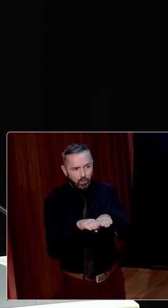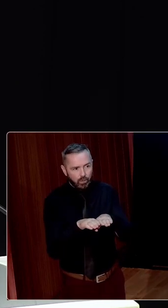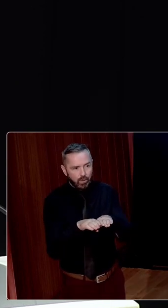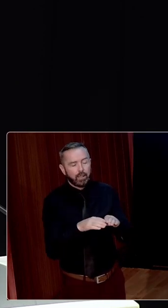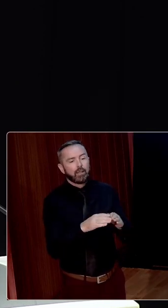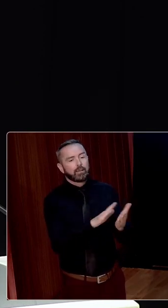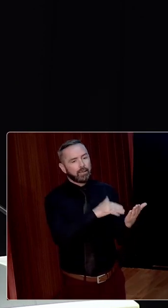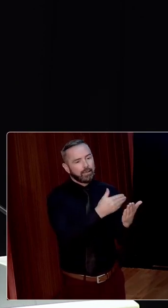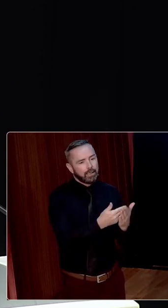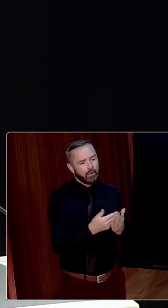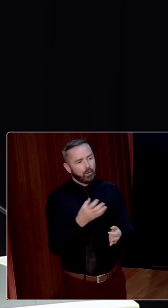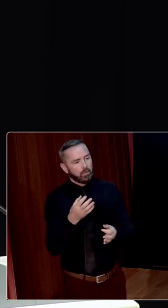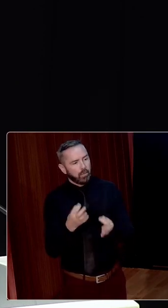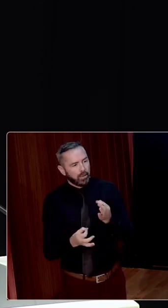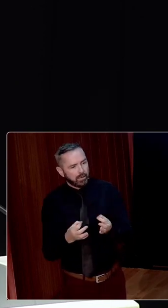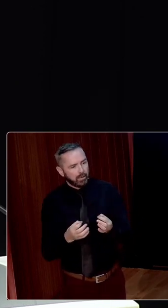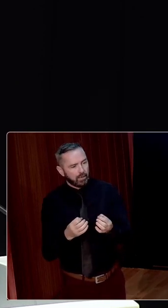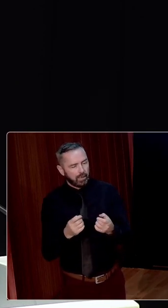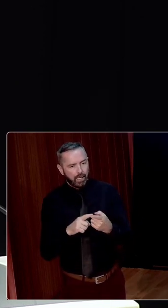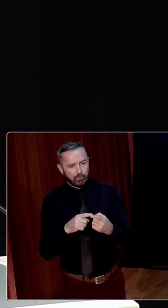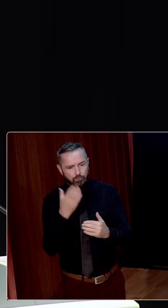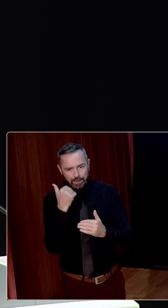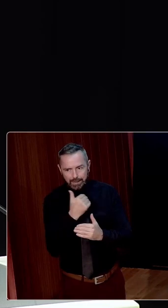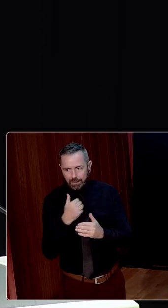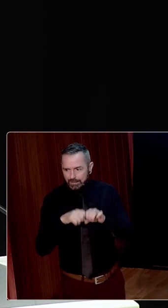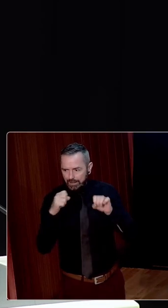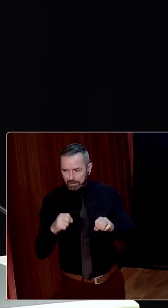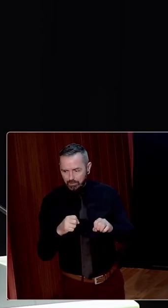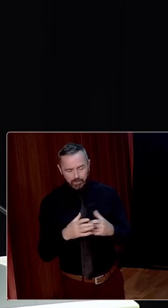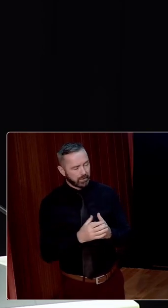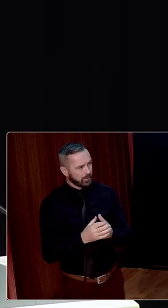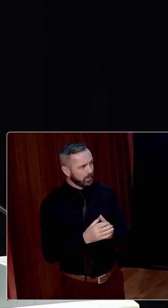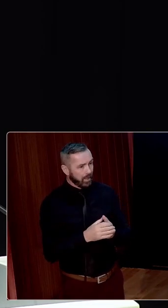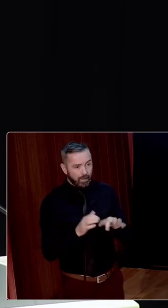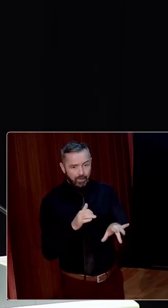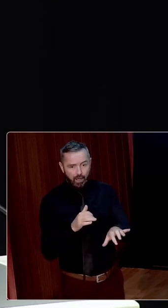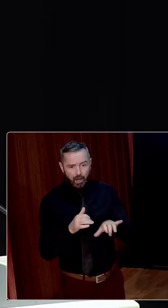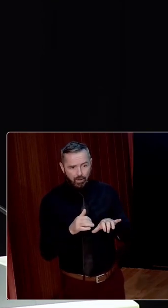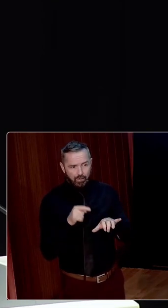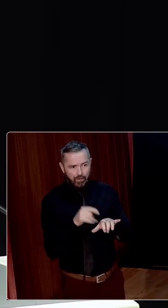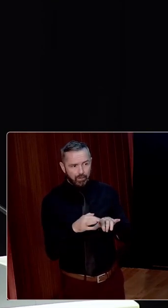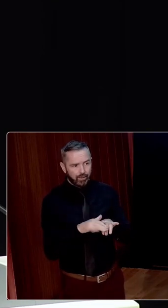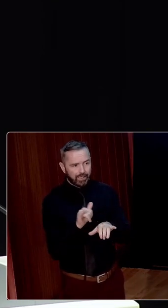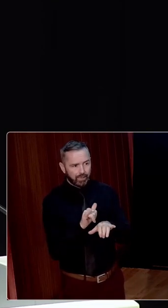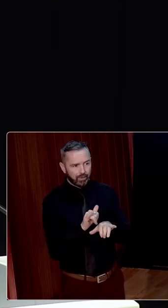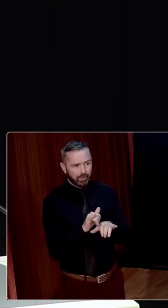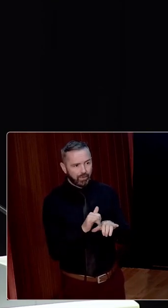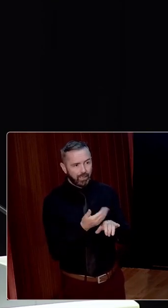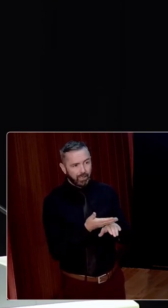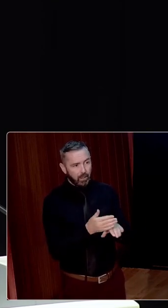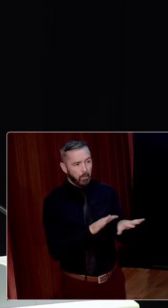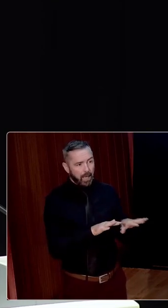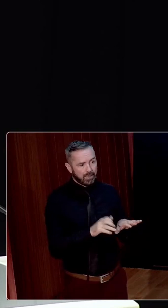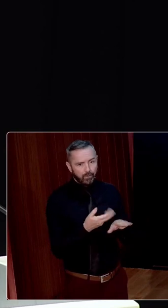and religious systems, which policed and reinforced inequality. The archive is therefore neither passive nor is it dead.